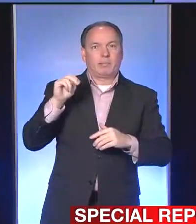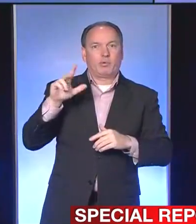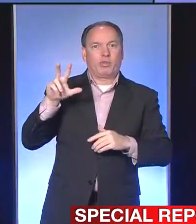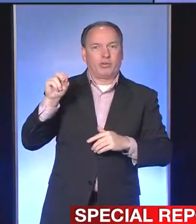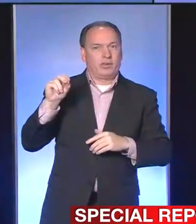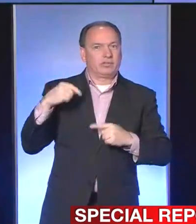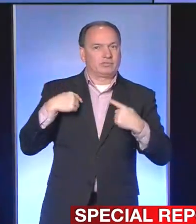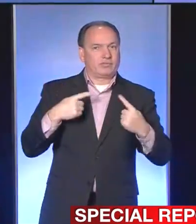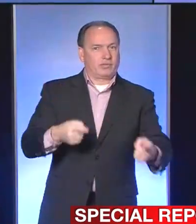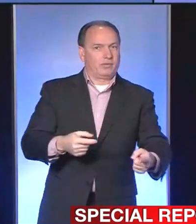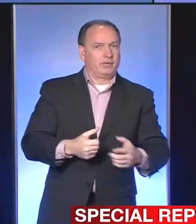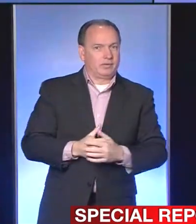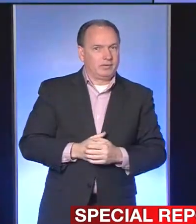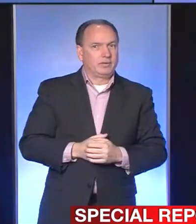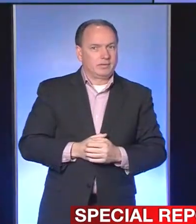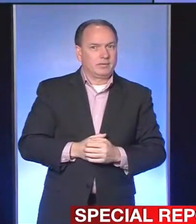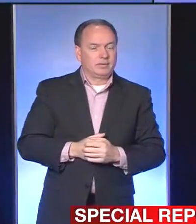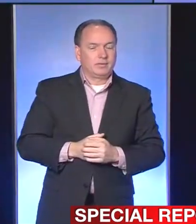30th.